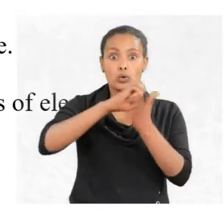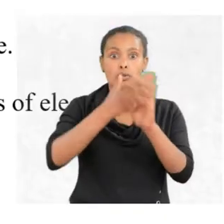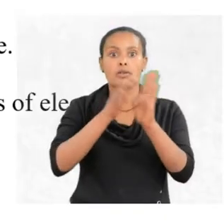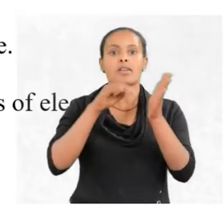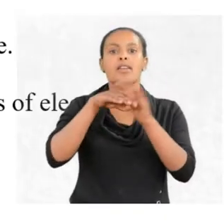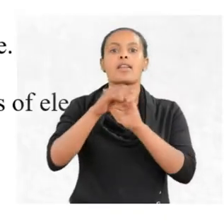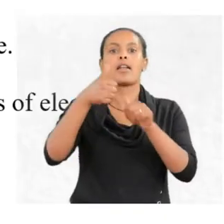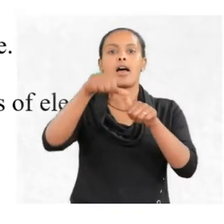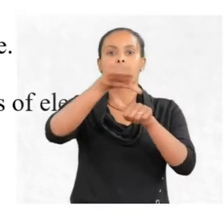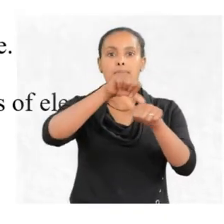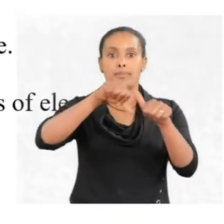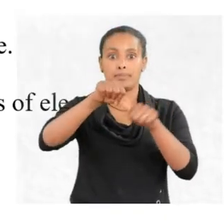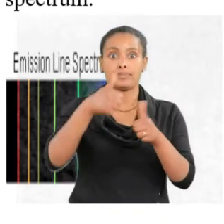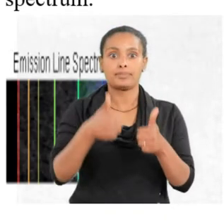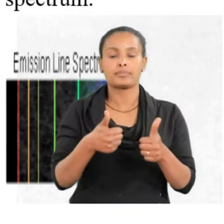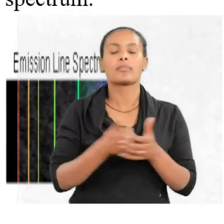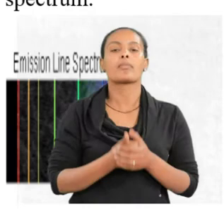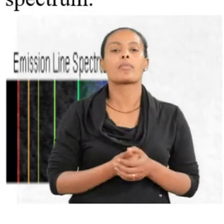atom.